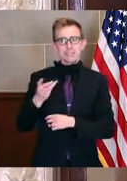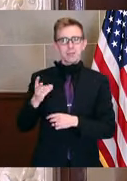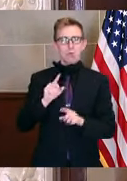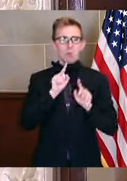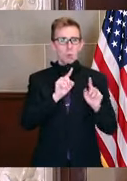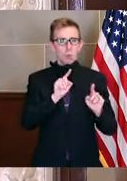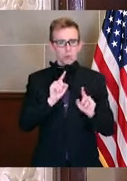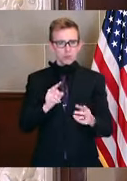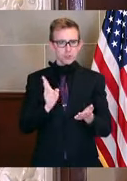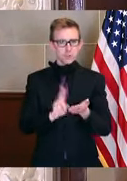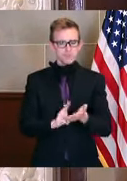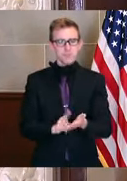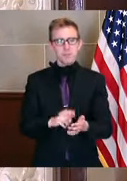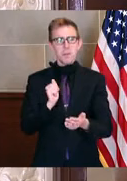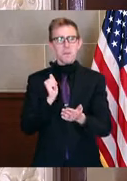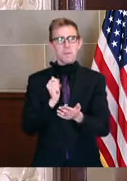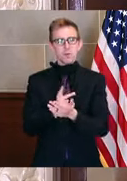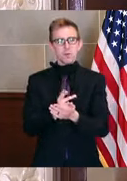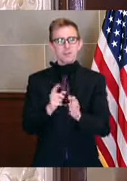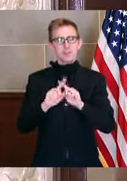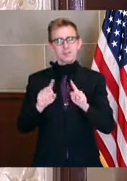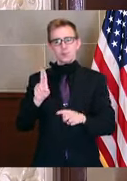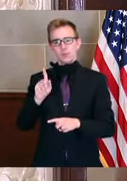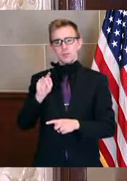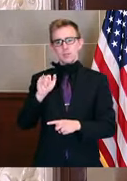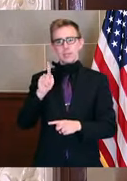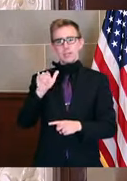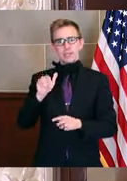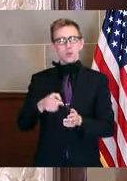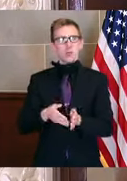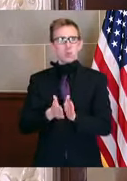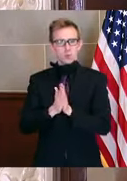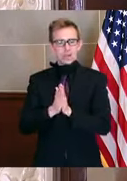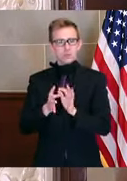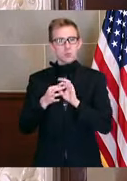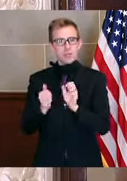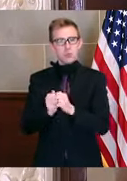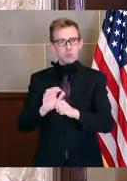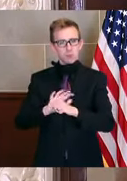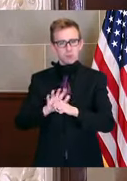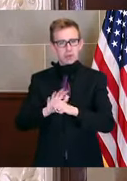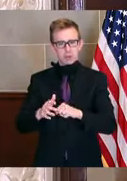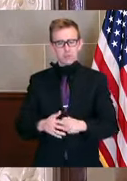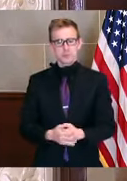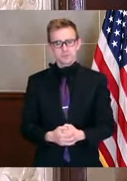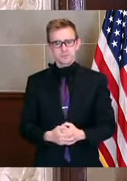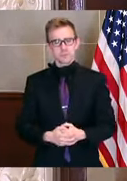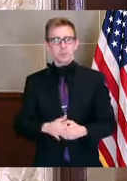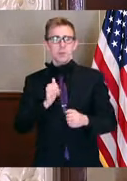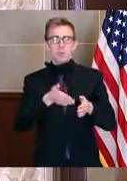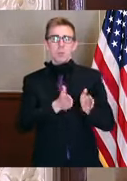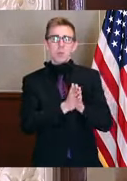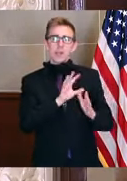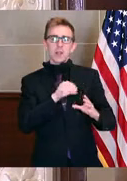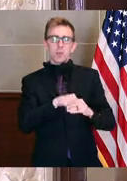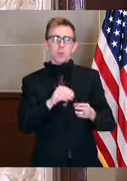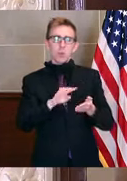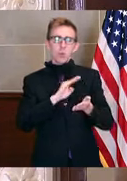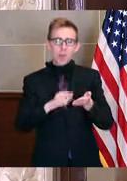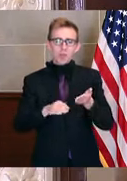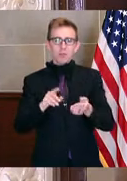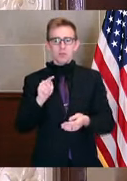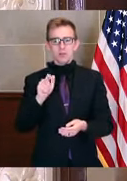orders approving various utility requests related to COVID-19. These requests include waiver of